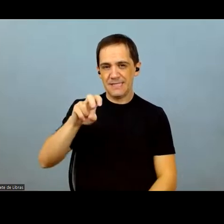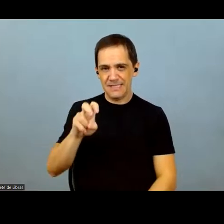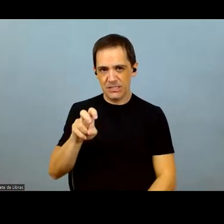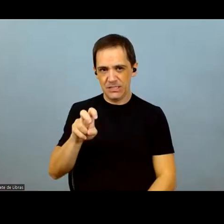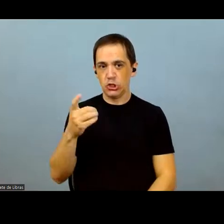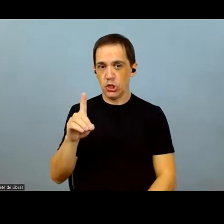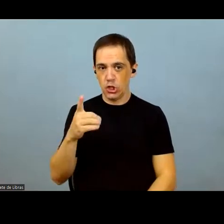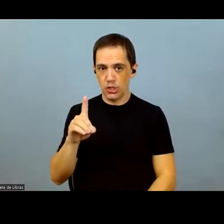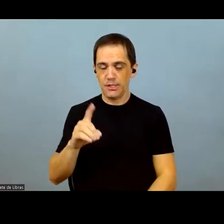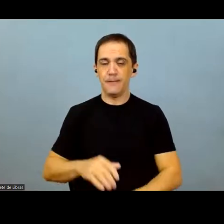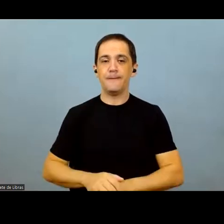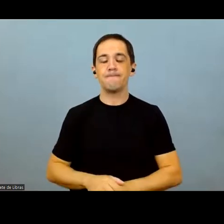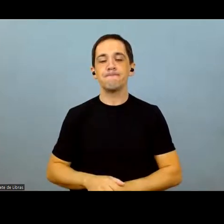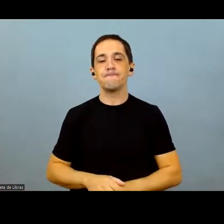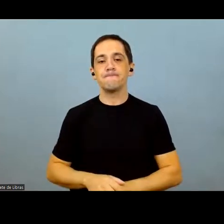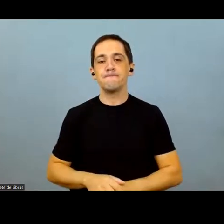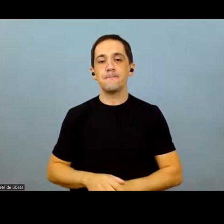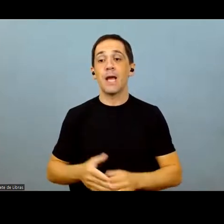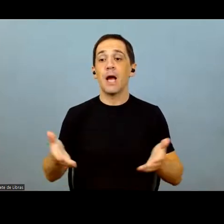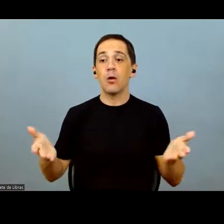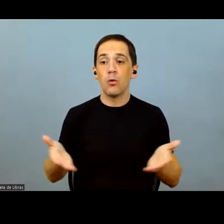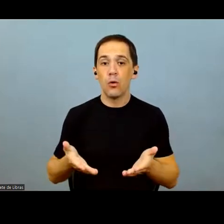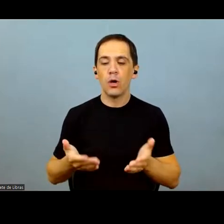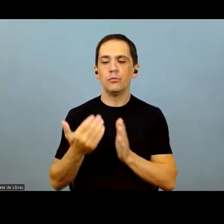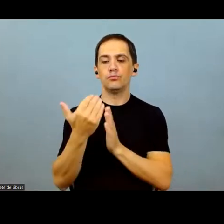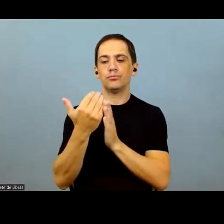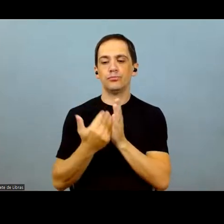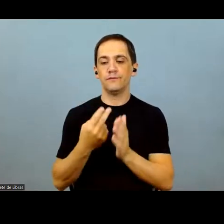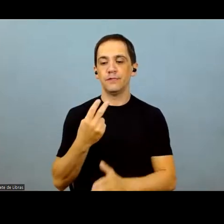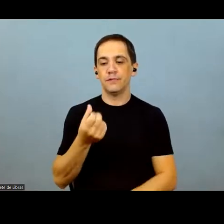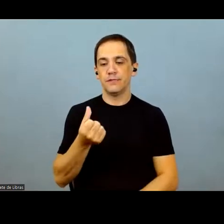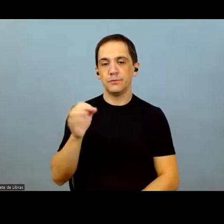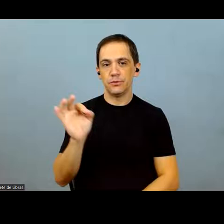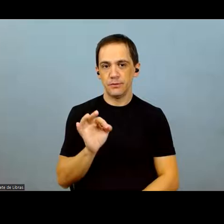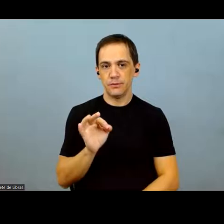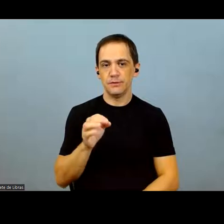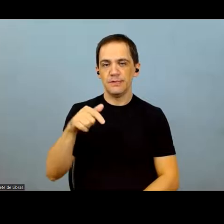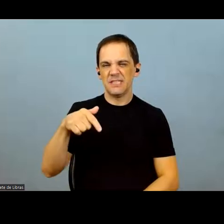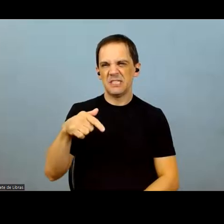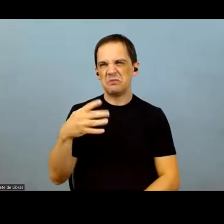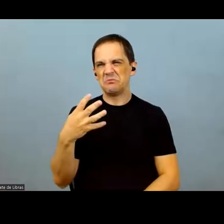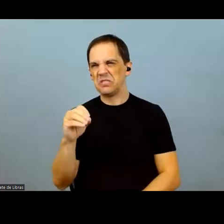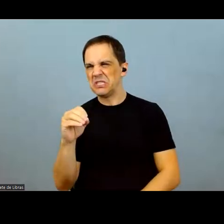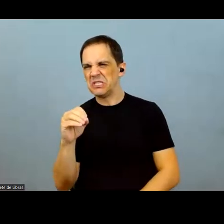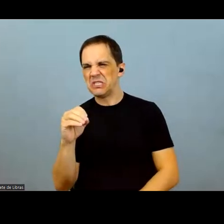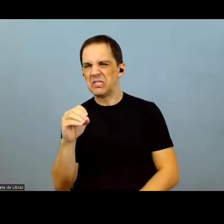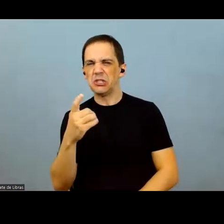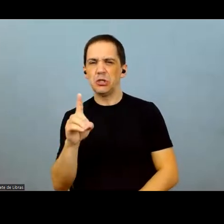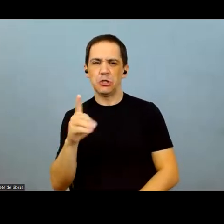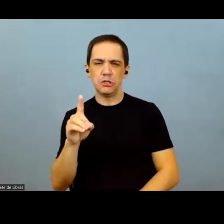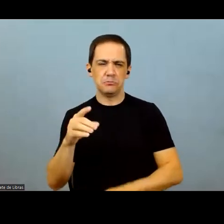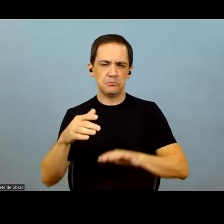It had reached $95, FOB in Brazil, and now it's at $740,